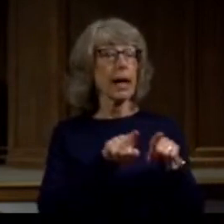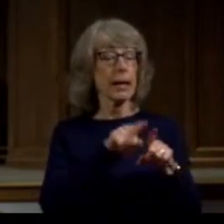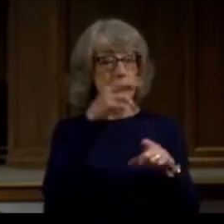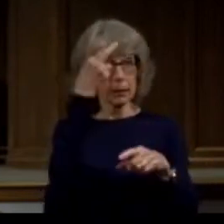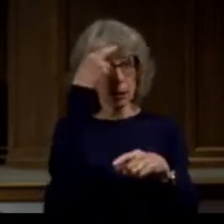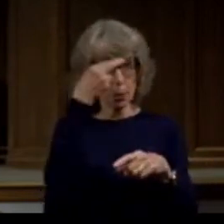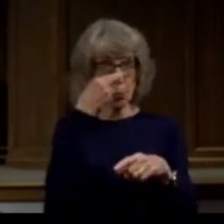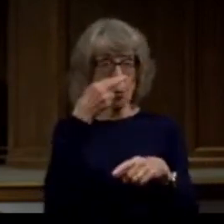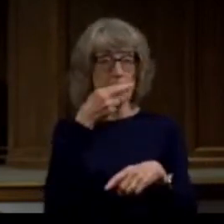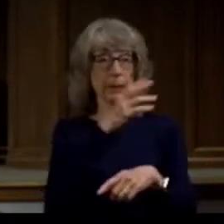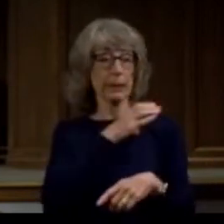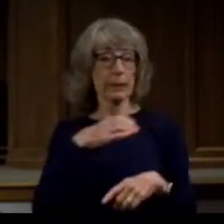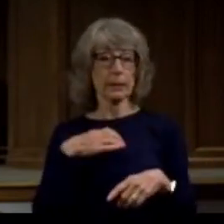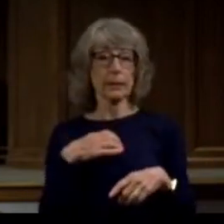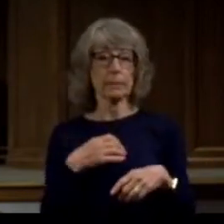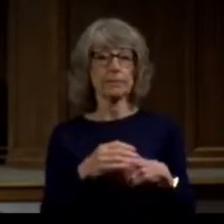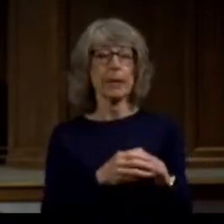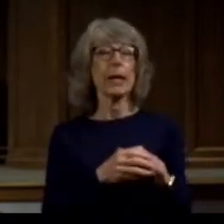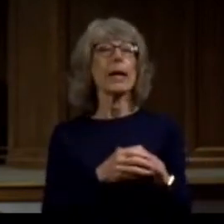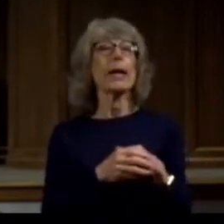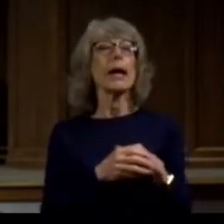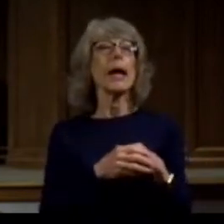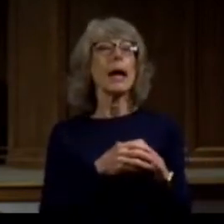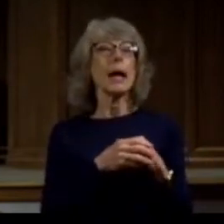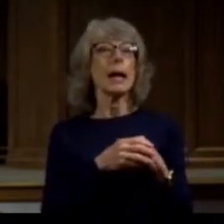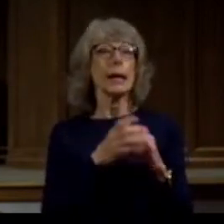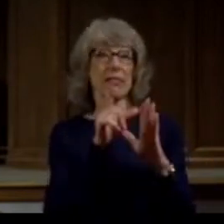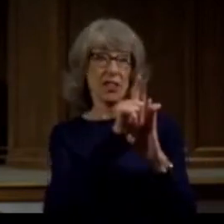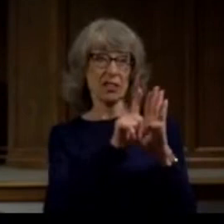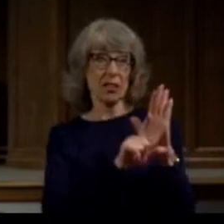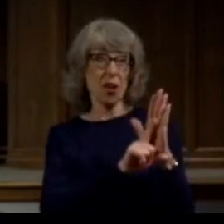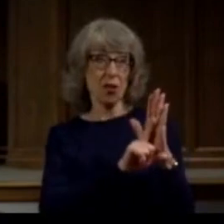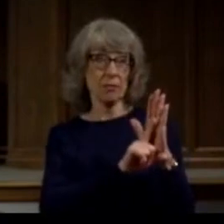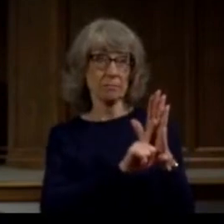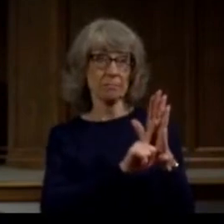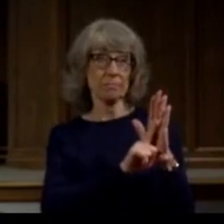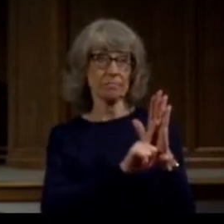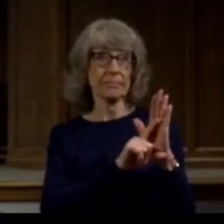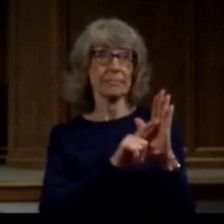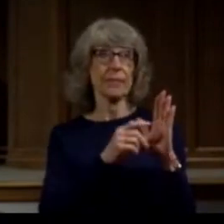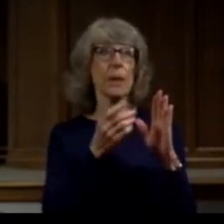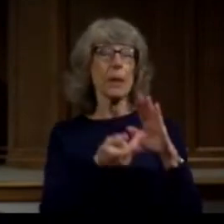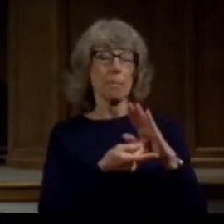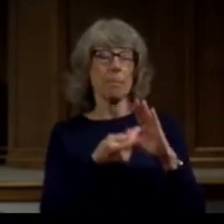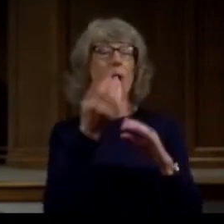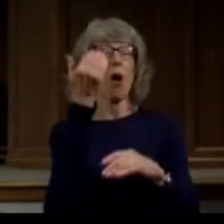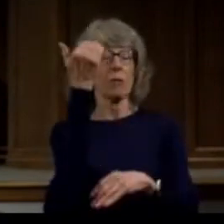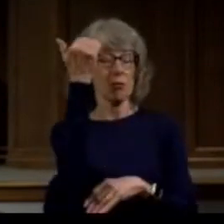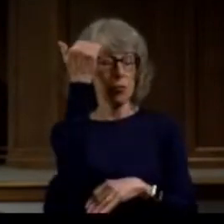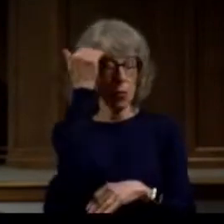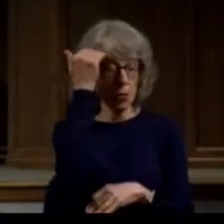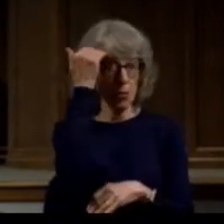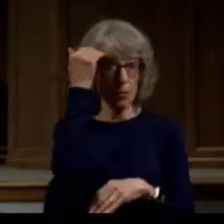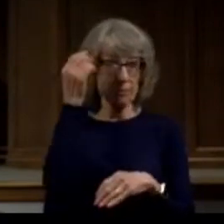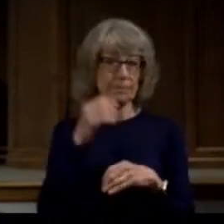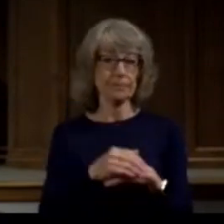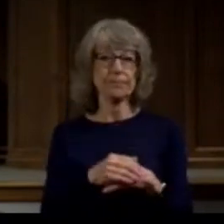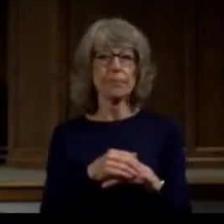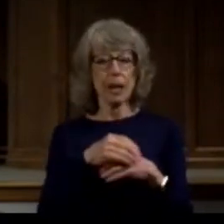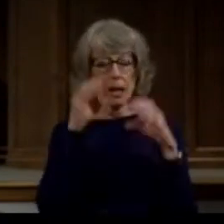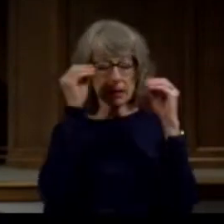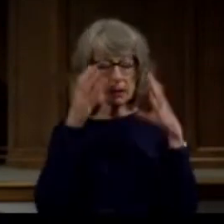three, he was highly educated in the law. His teacher was Gamaliel. Gamaliel was one of the